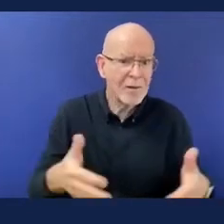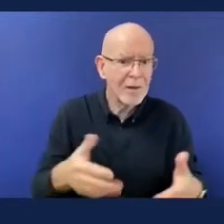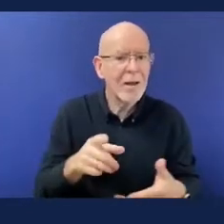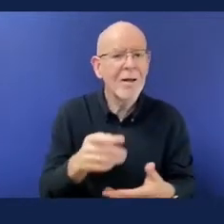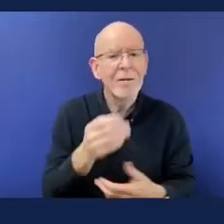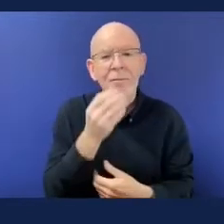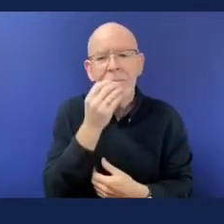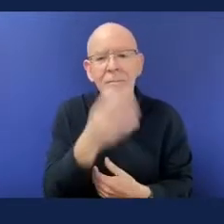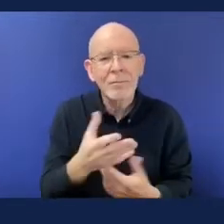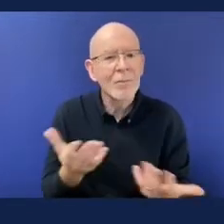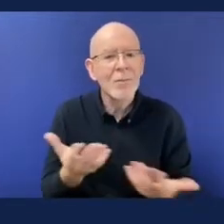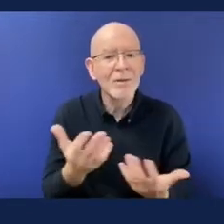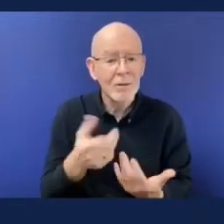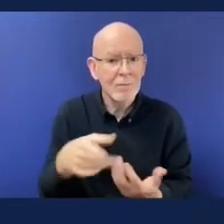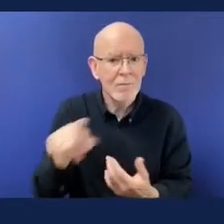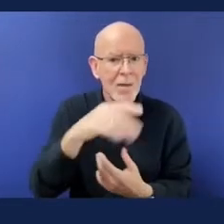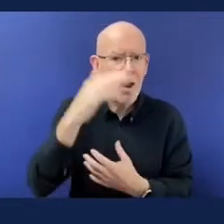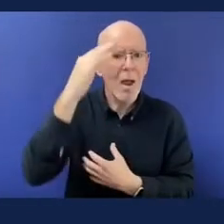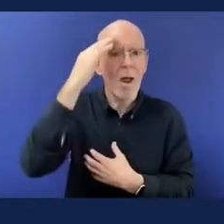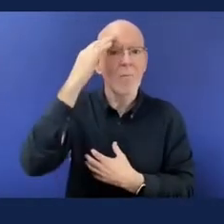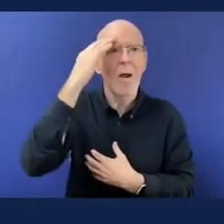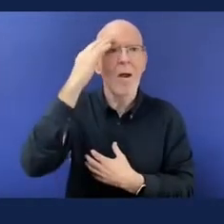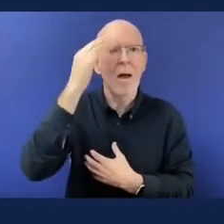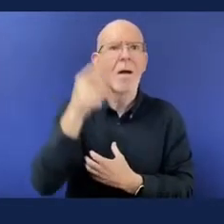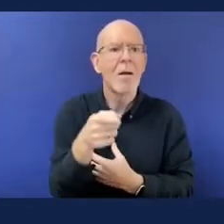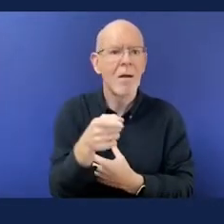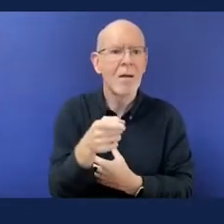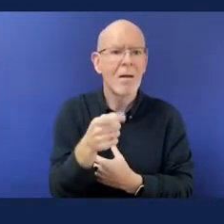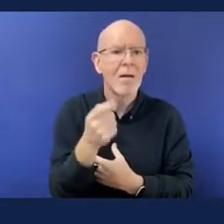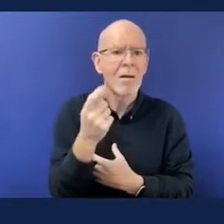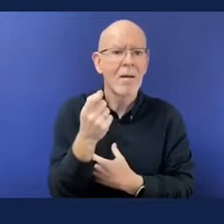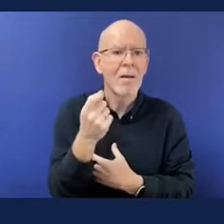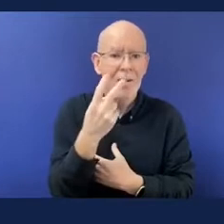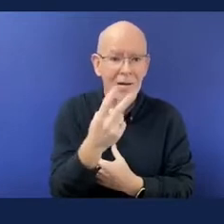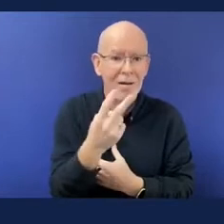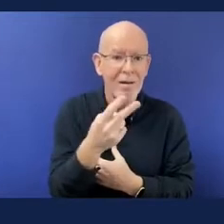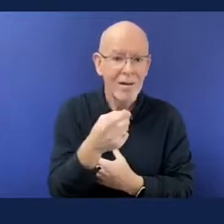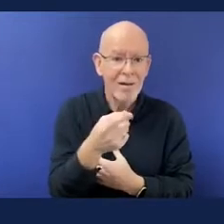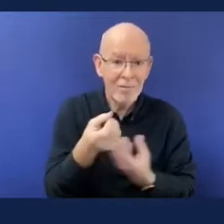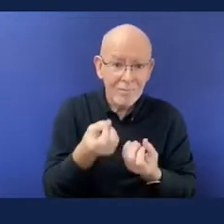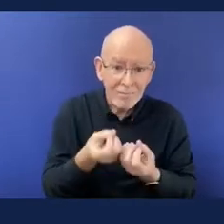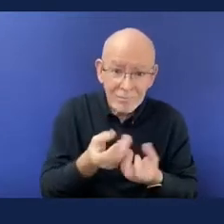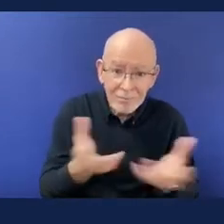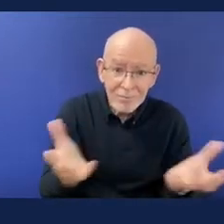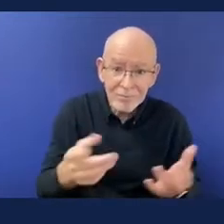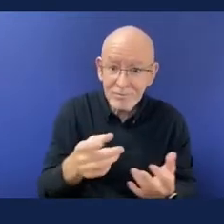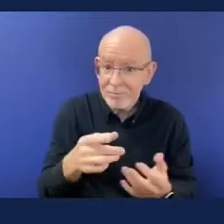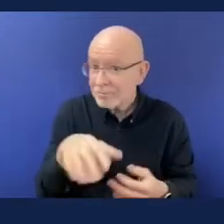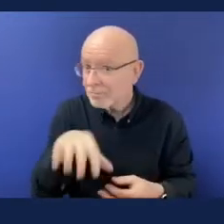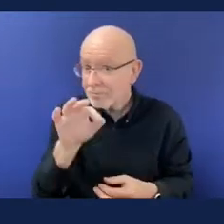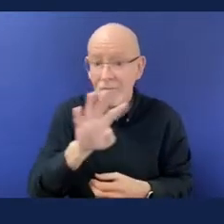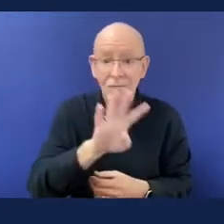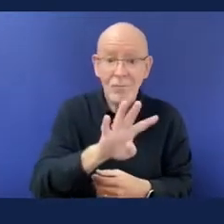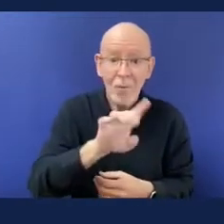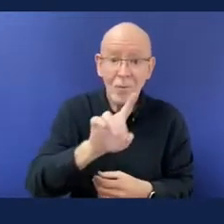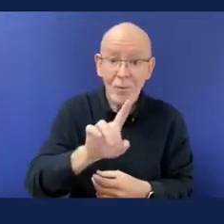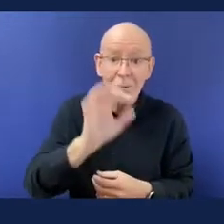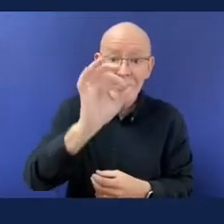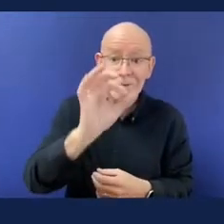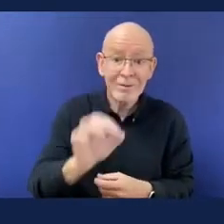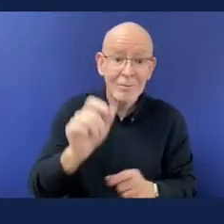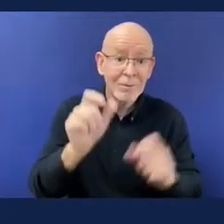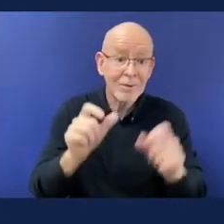paralympics it's 21 so one in five people around the world are aware of the global campaign to advance disability rights